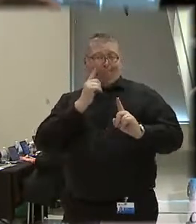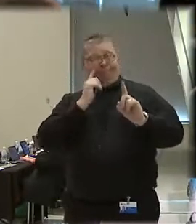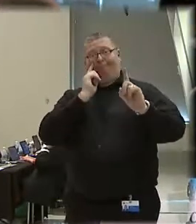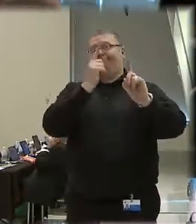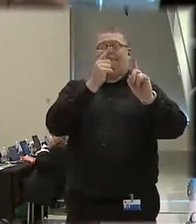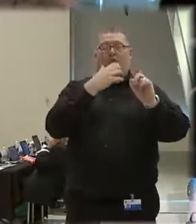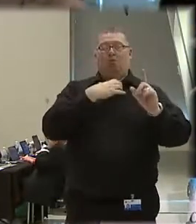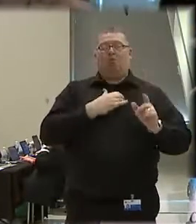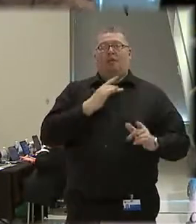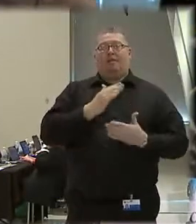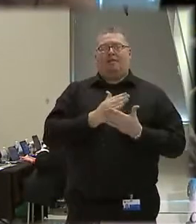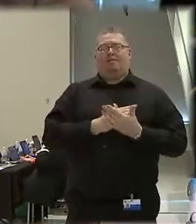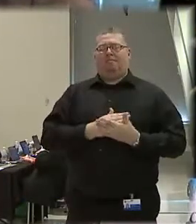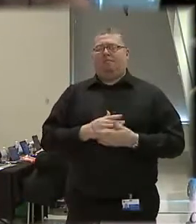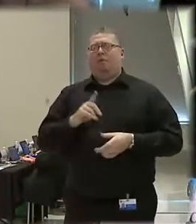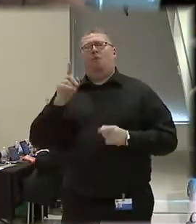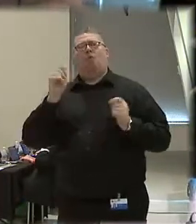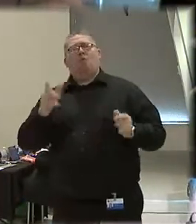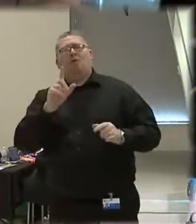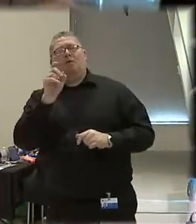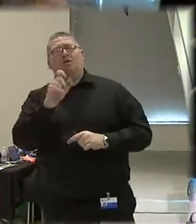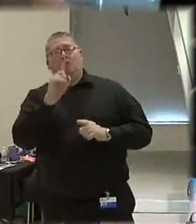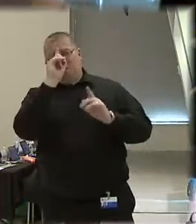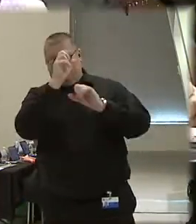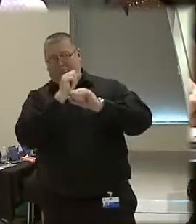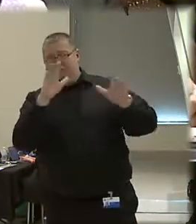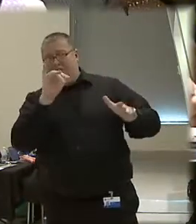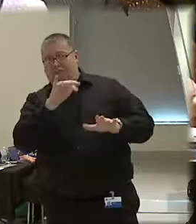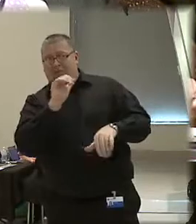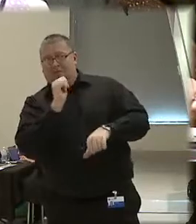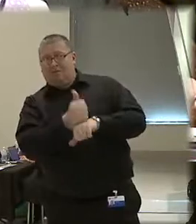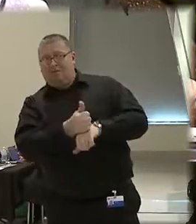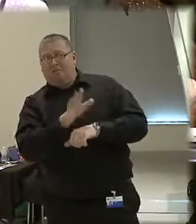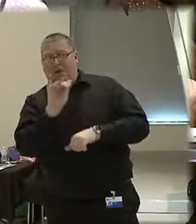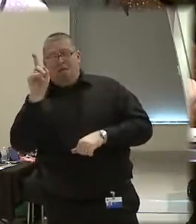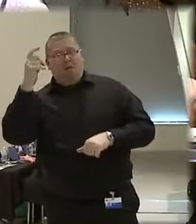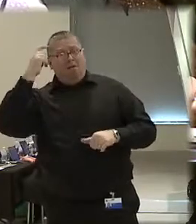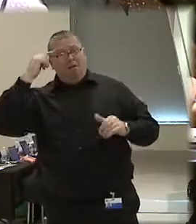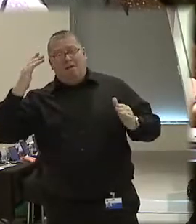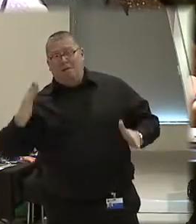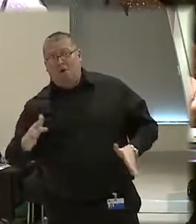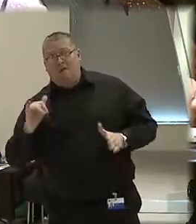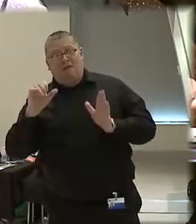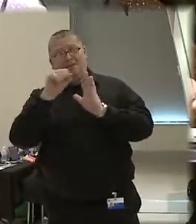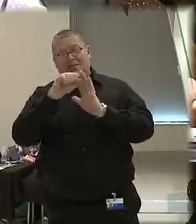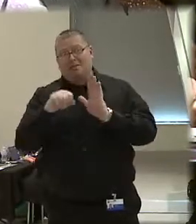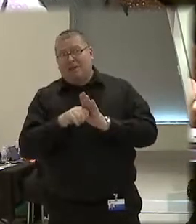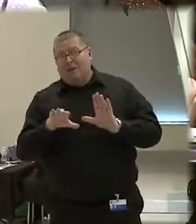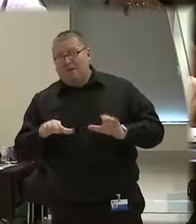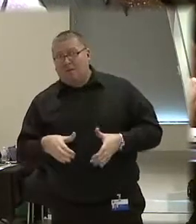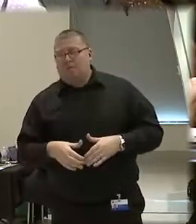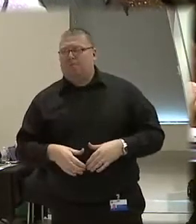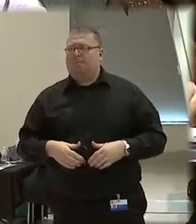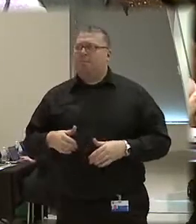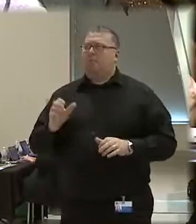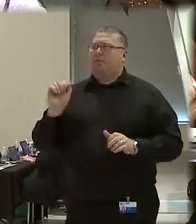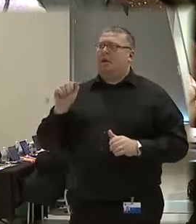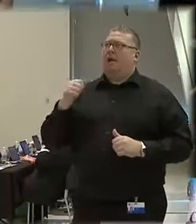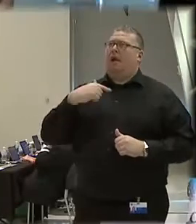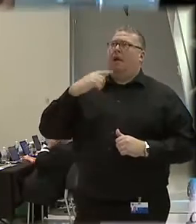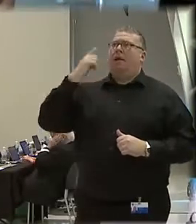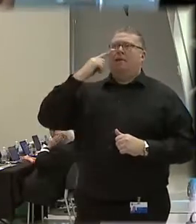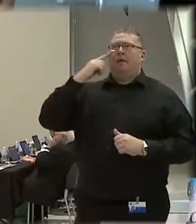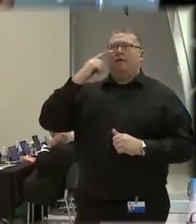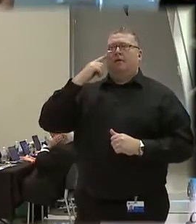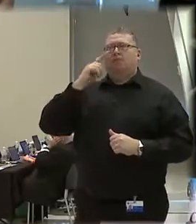And then very quickly, would you envision this being appointed by the governor? Is this a state body? I think that,